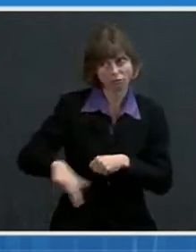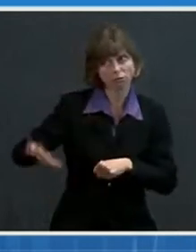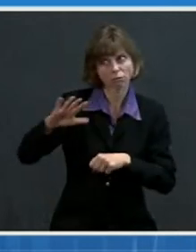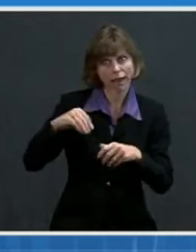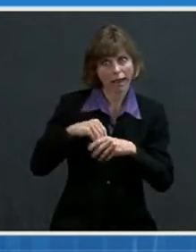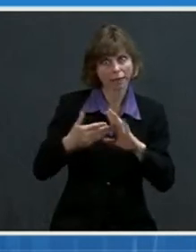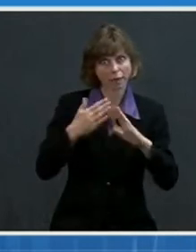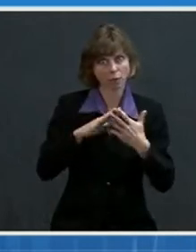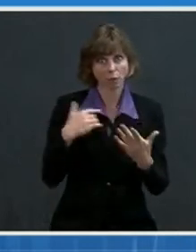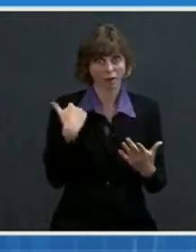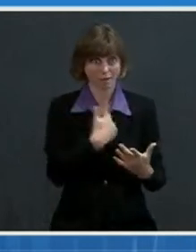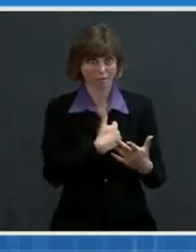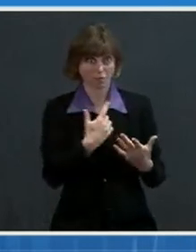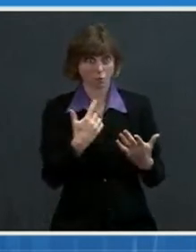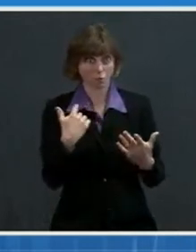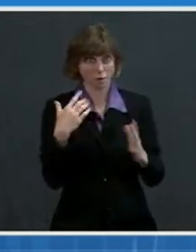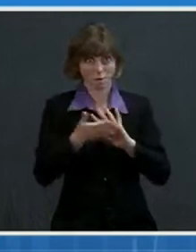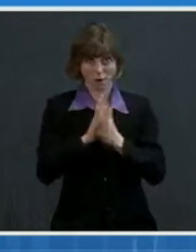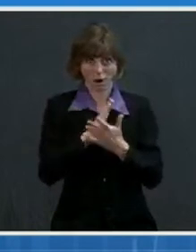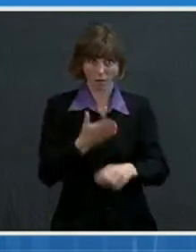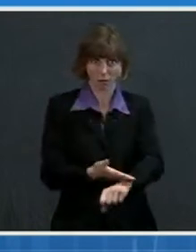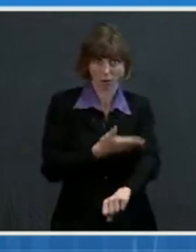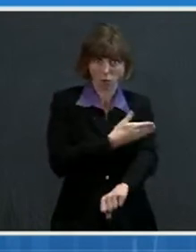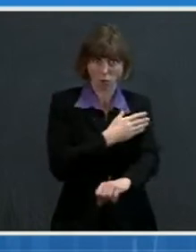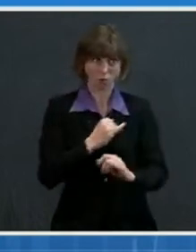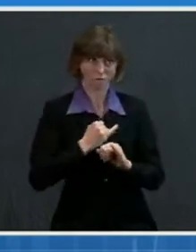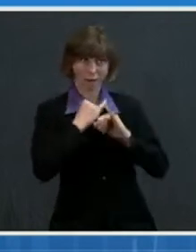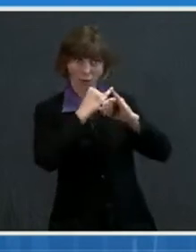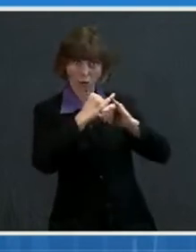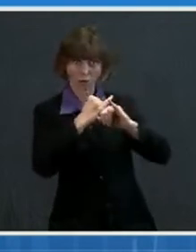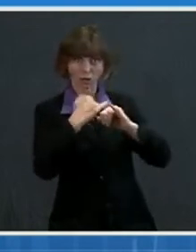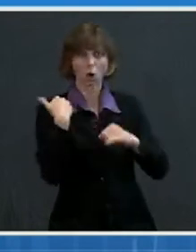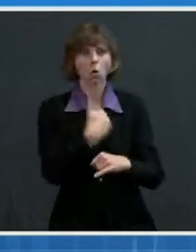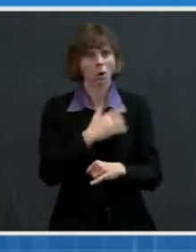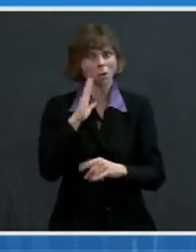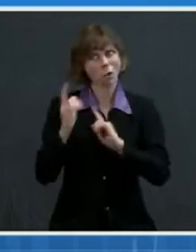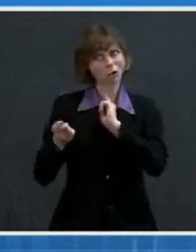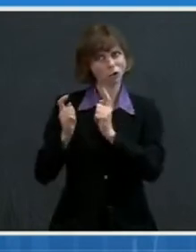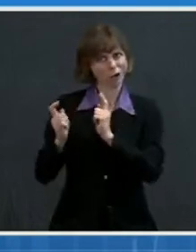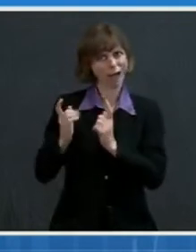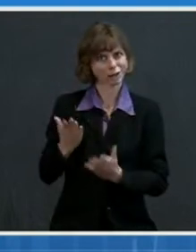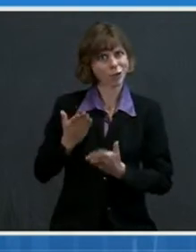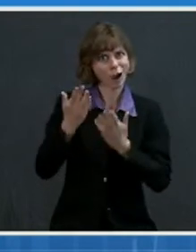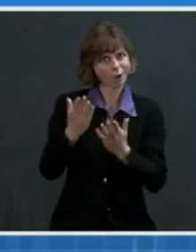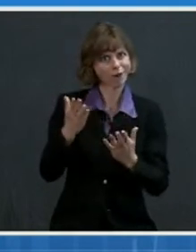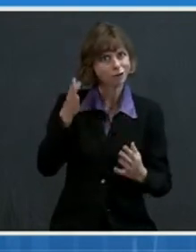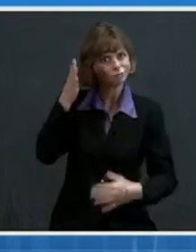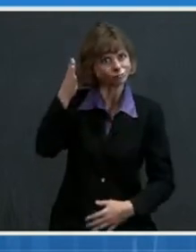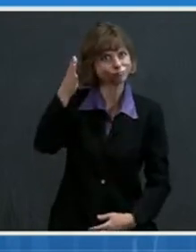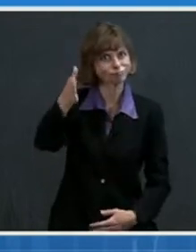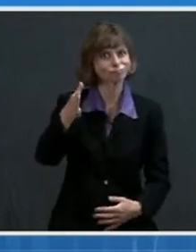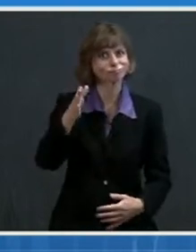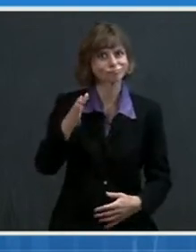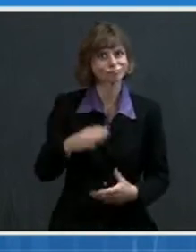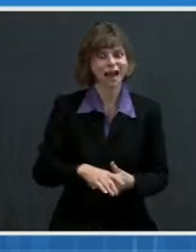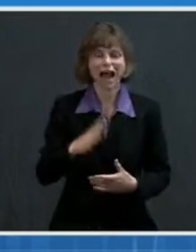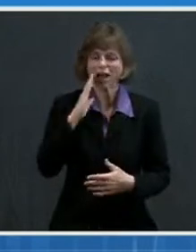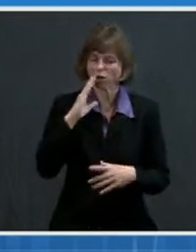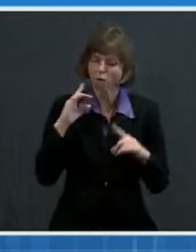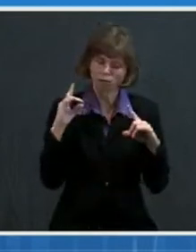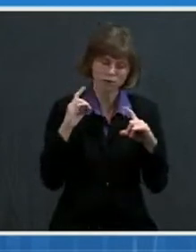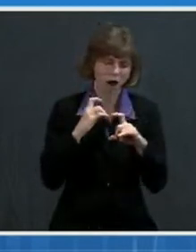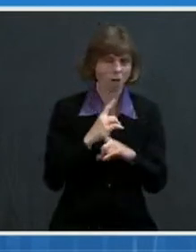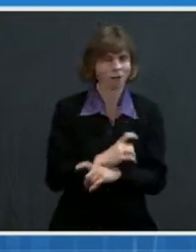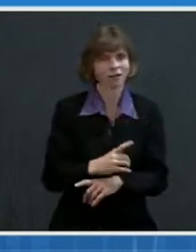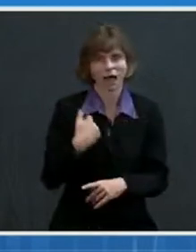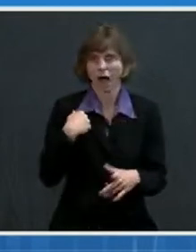immunity improves, we look forward to updating these recommendations to the public. I know this is complex and I've covered a